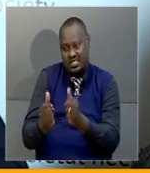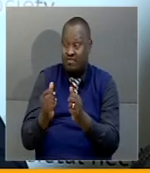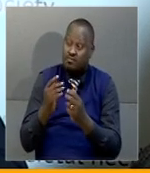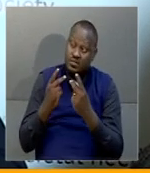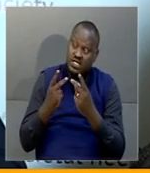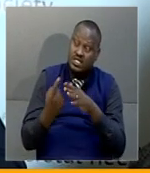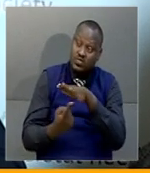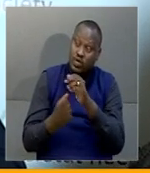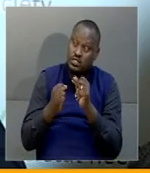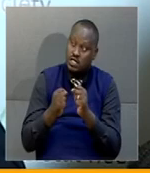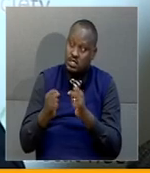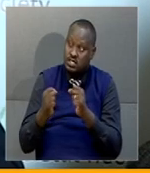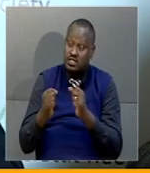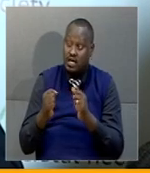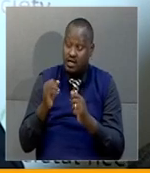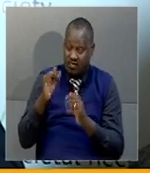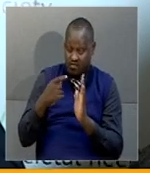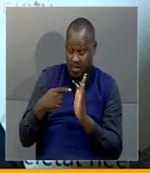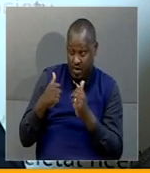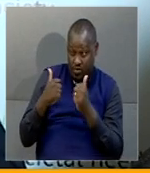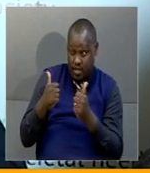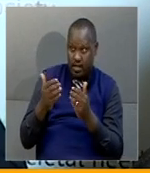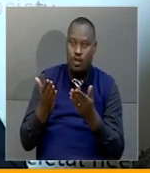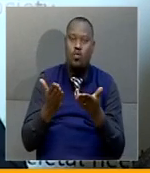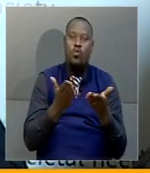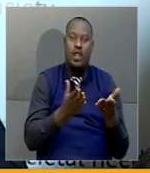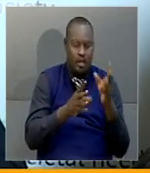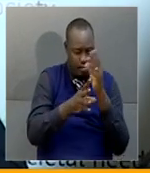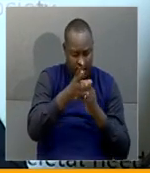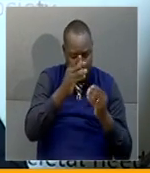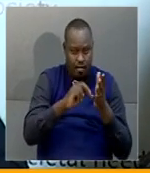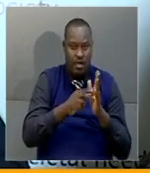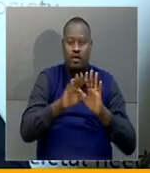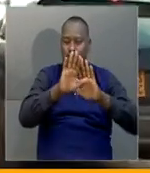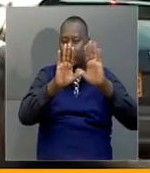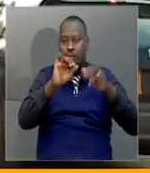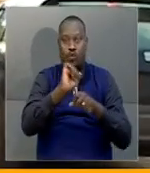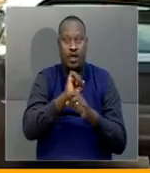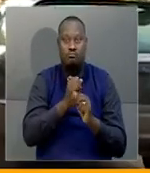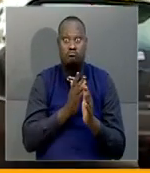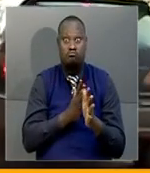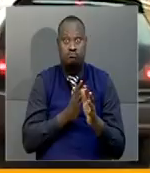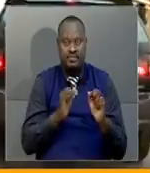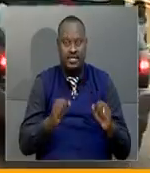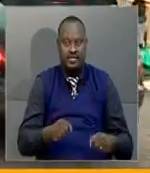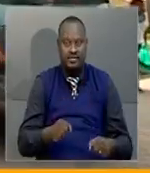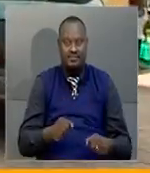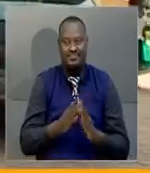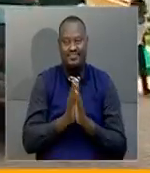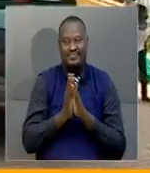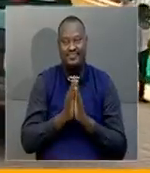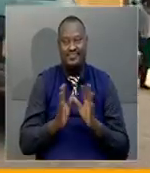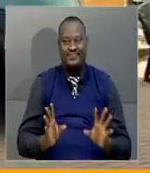come here on merit and who go out and become and remain competitive. John Burns,